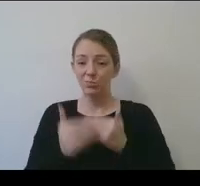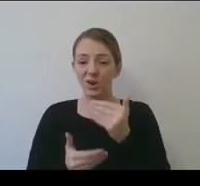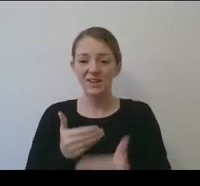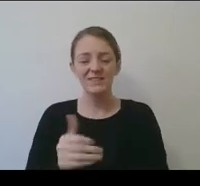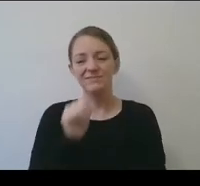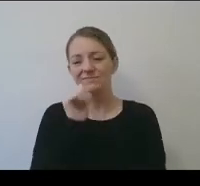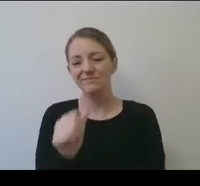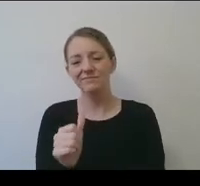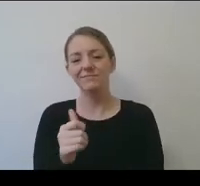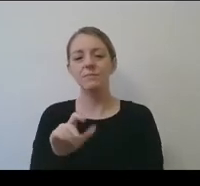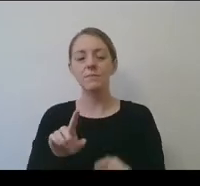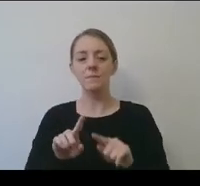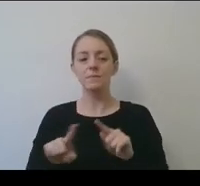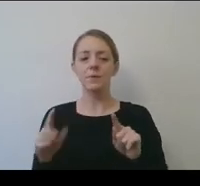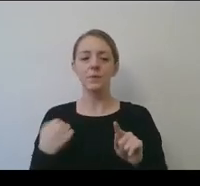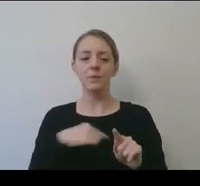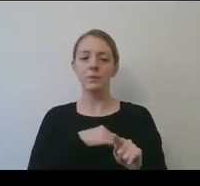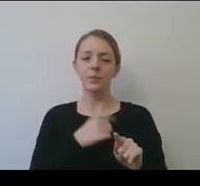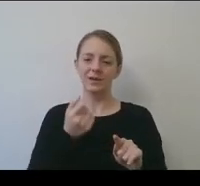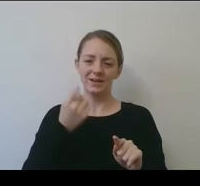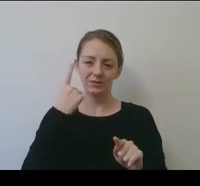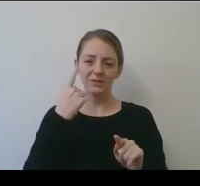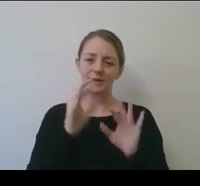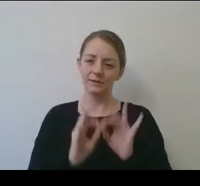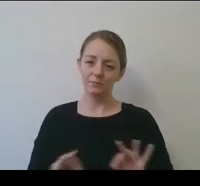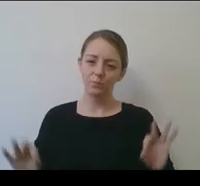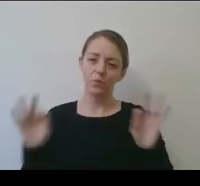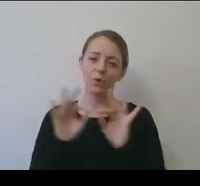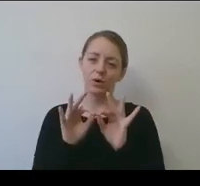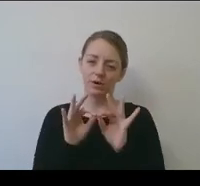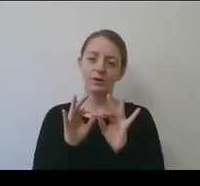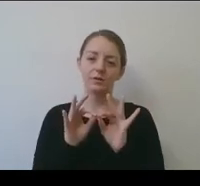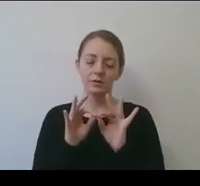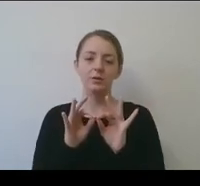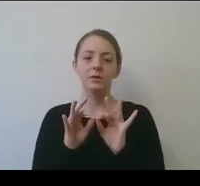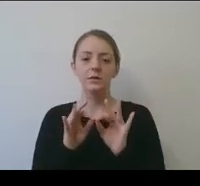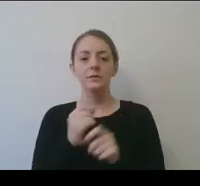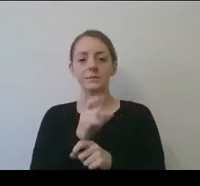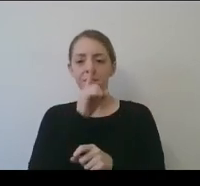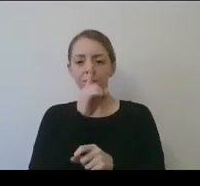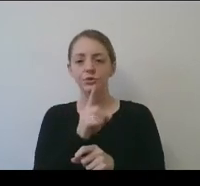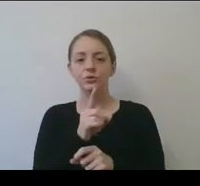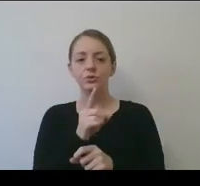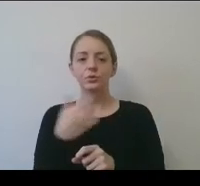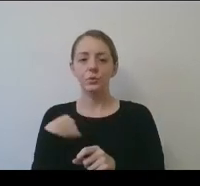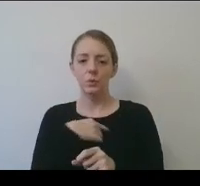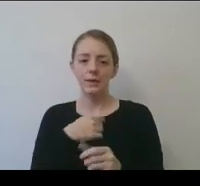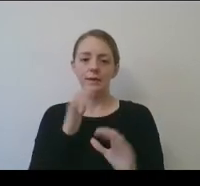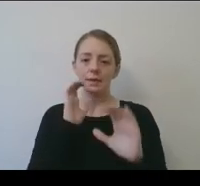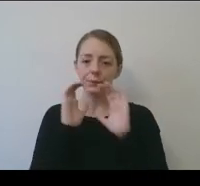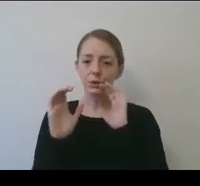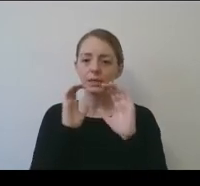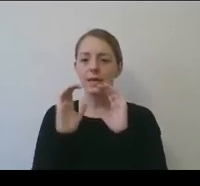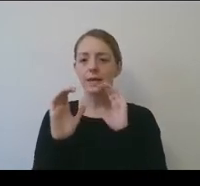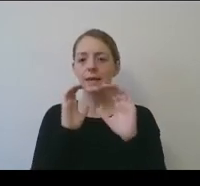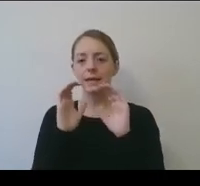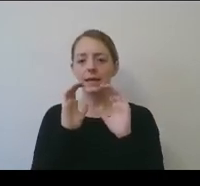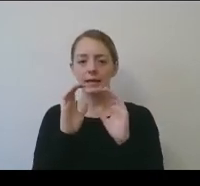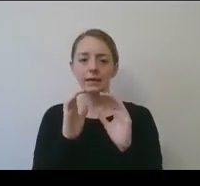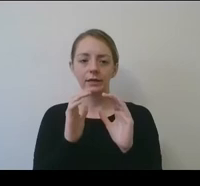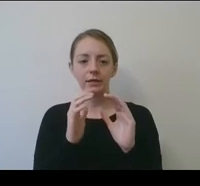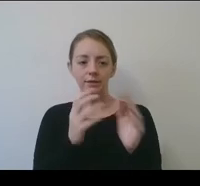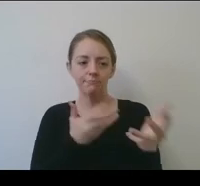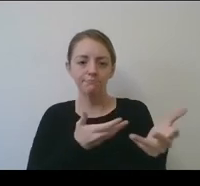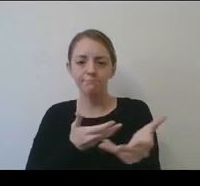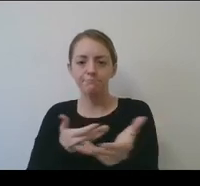fully understand the significance and the importance of making sure that we are communicating with, as I said, what